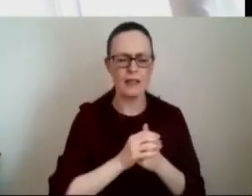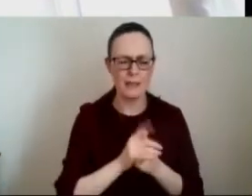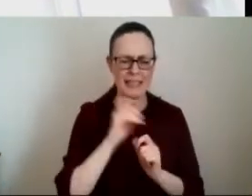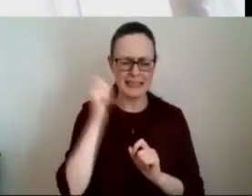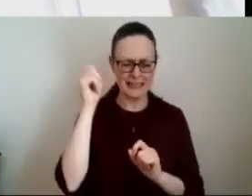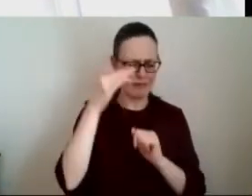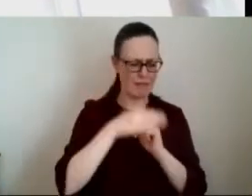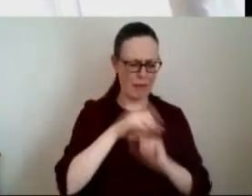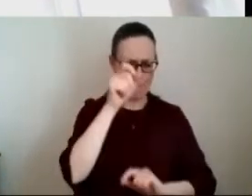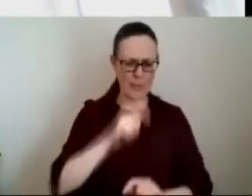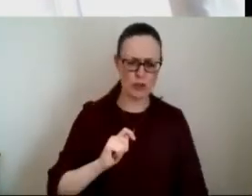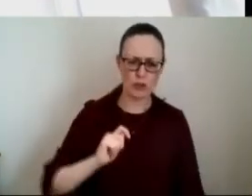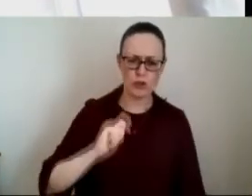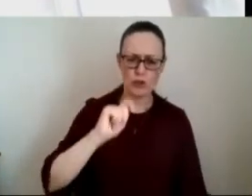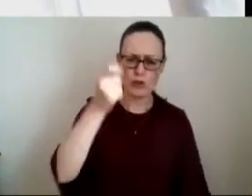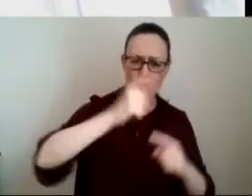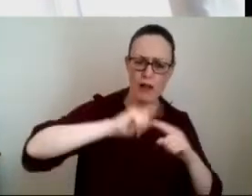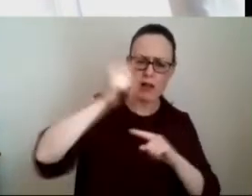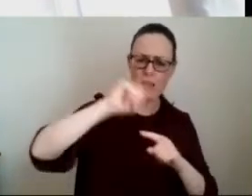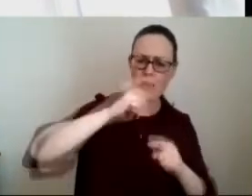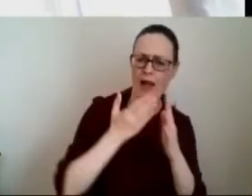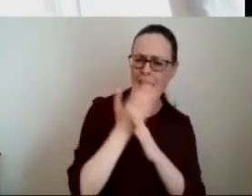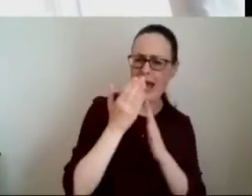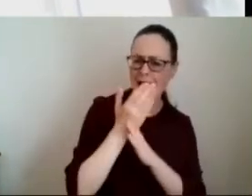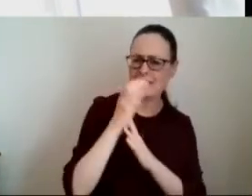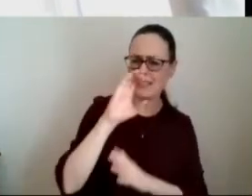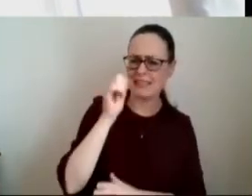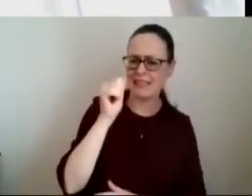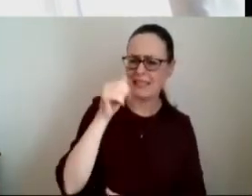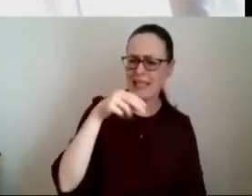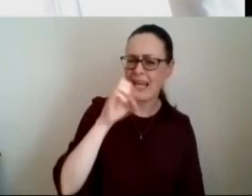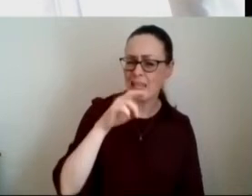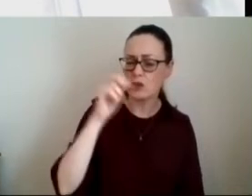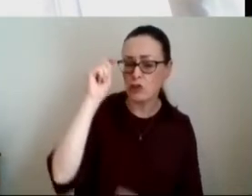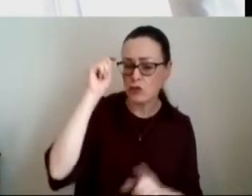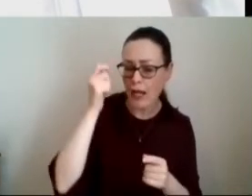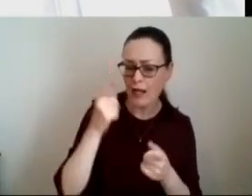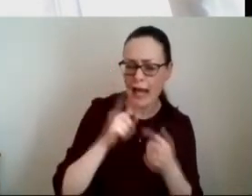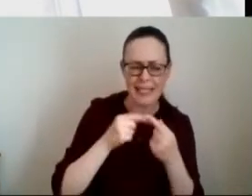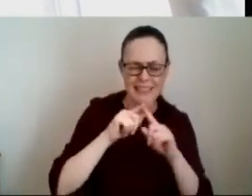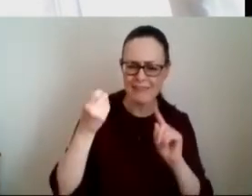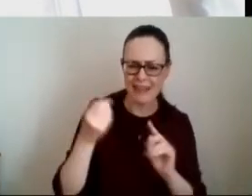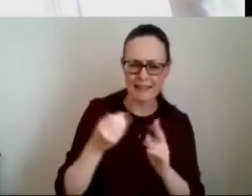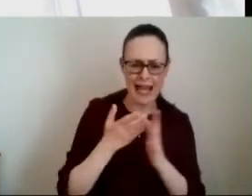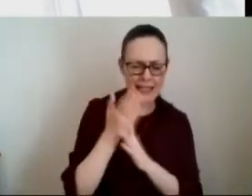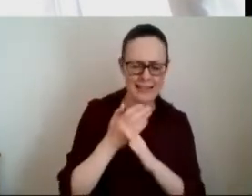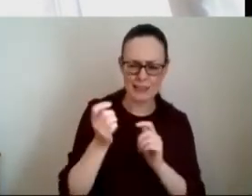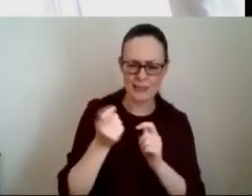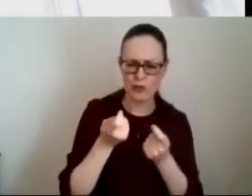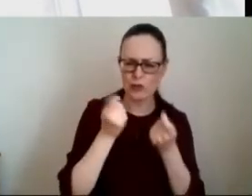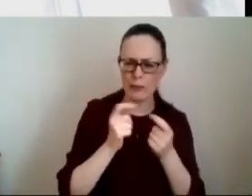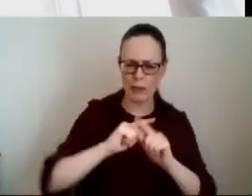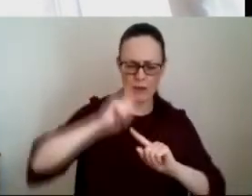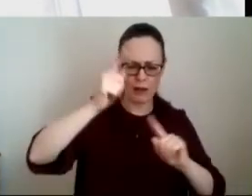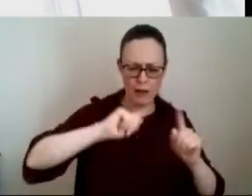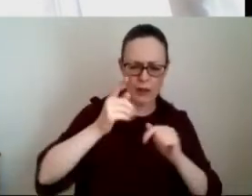patients to travel across borders to access cancer trials but it's also different difficult for them to access treatment cross border and i will say that our